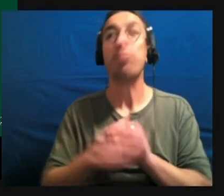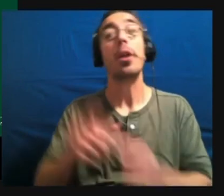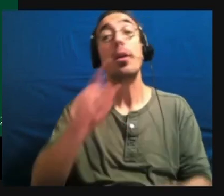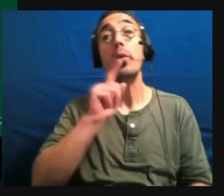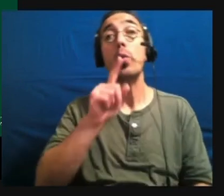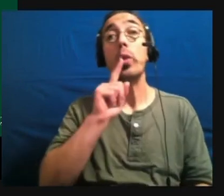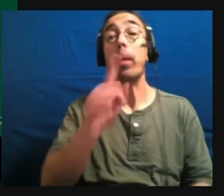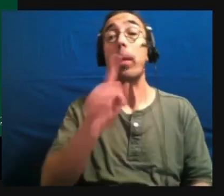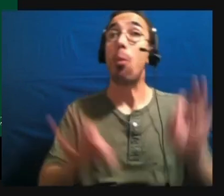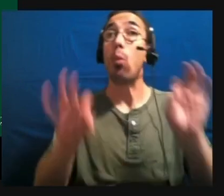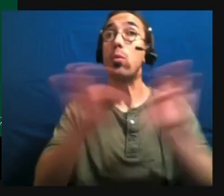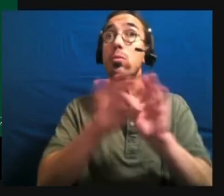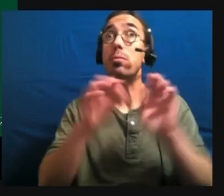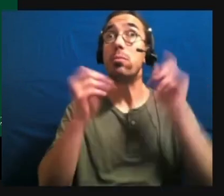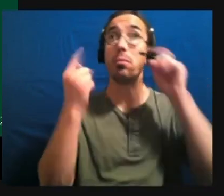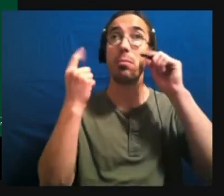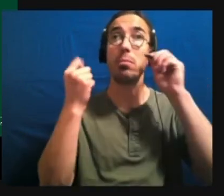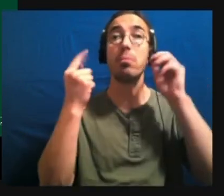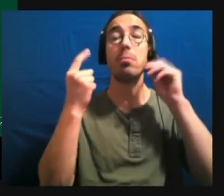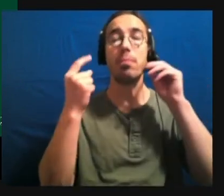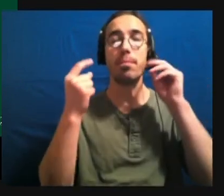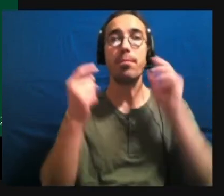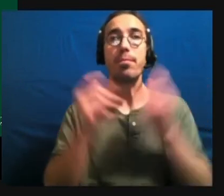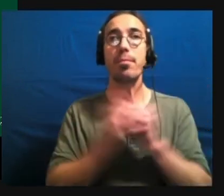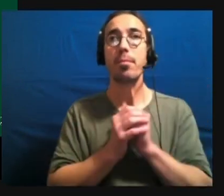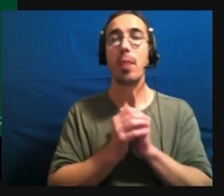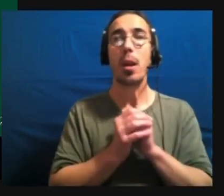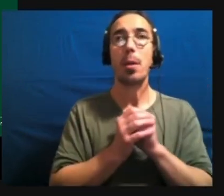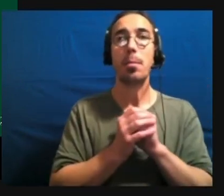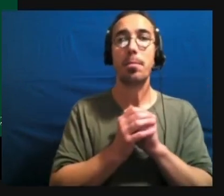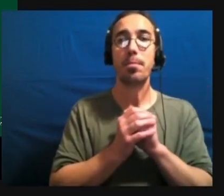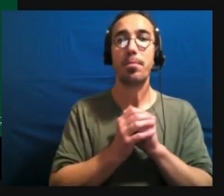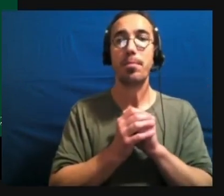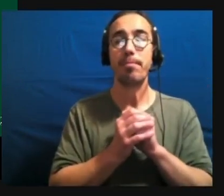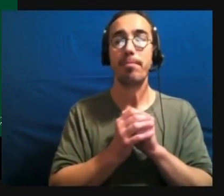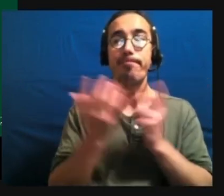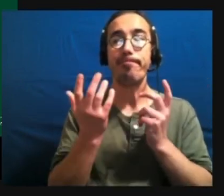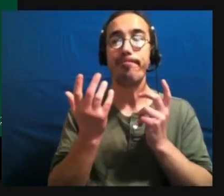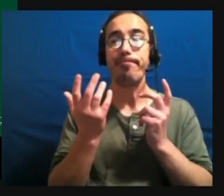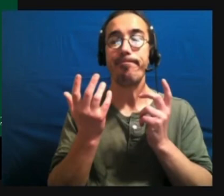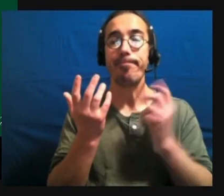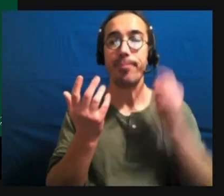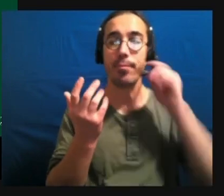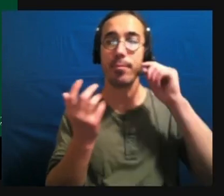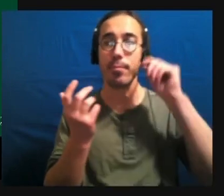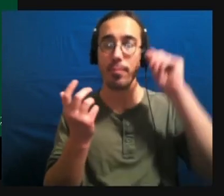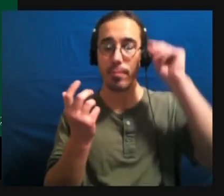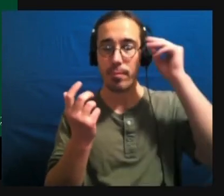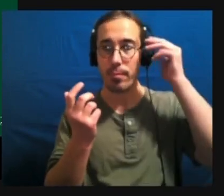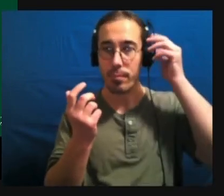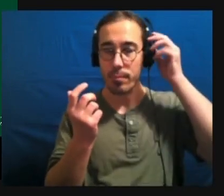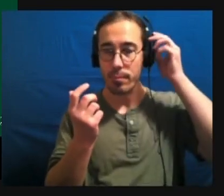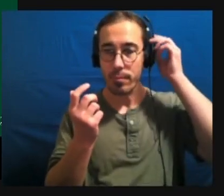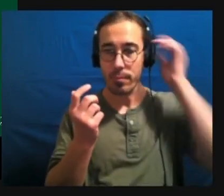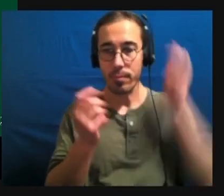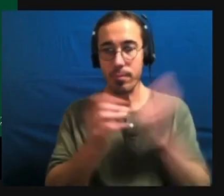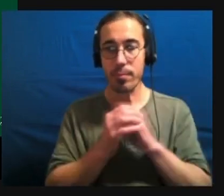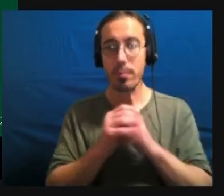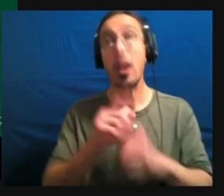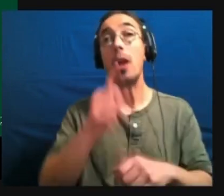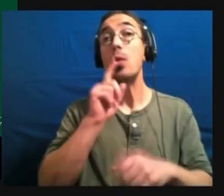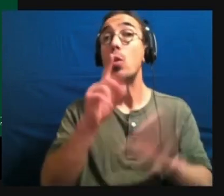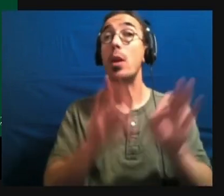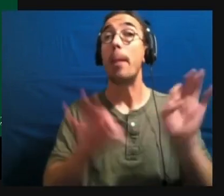to, to, tune into the competencies